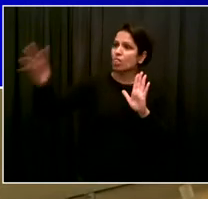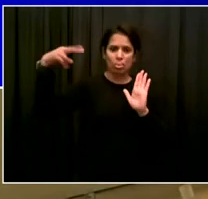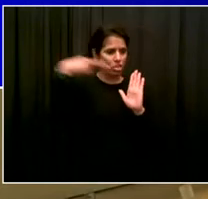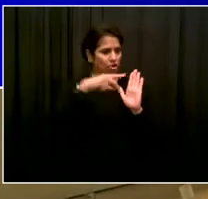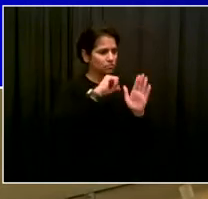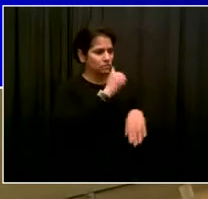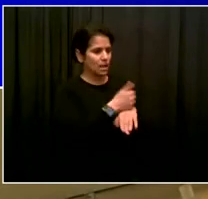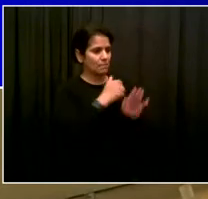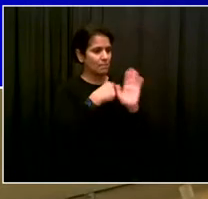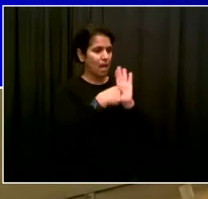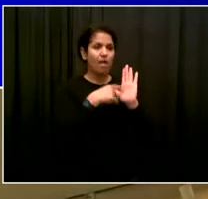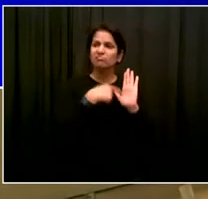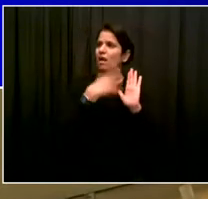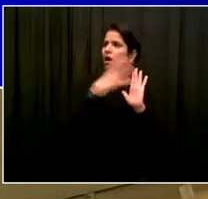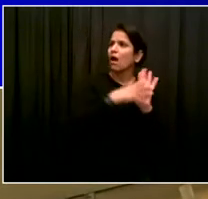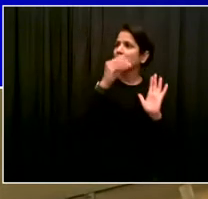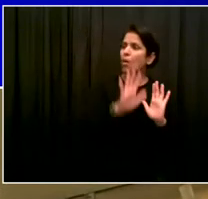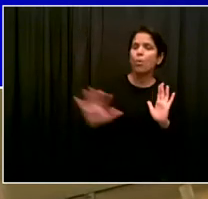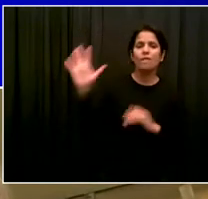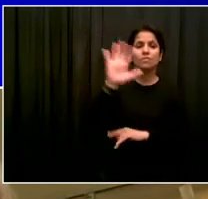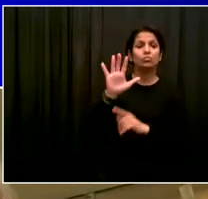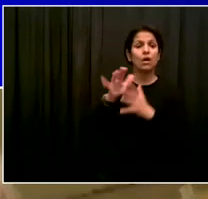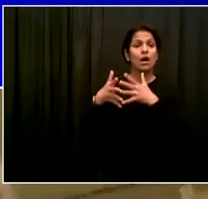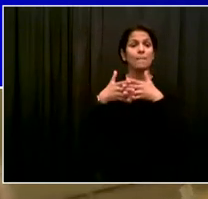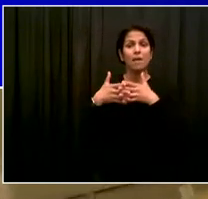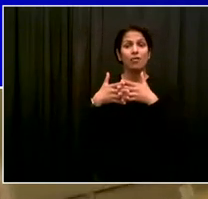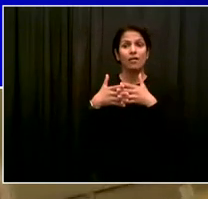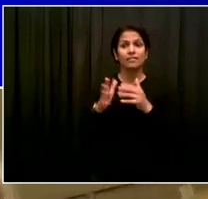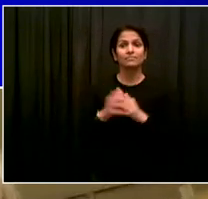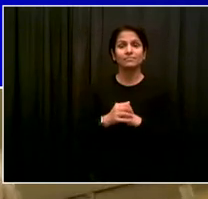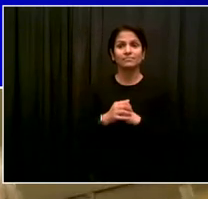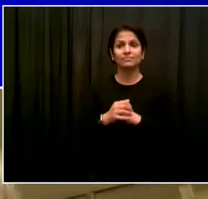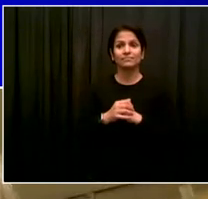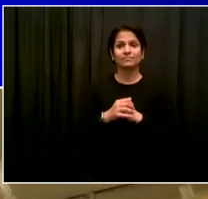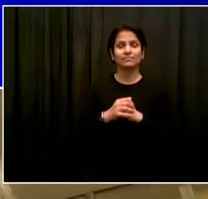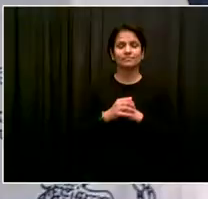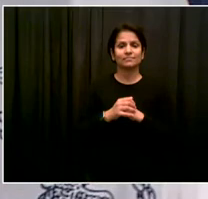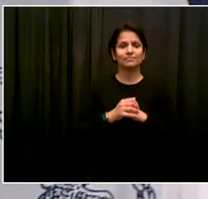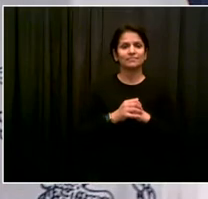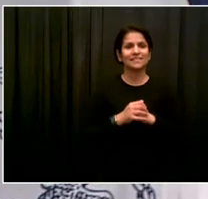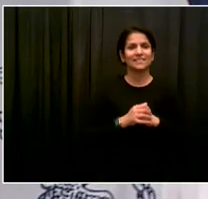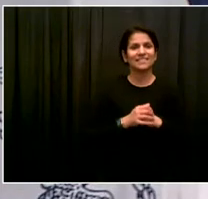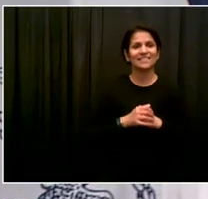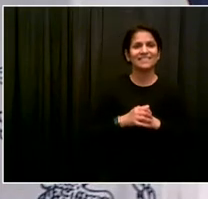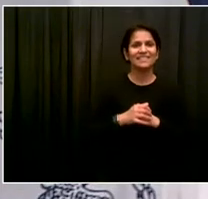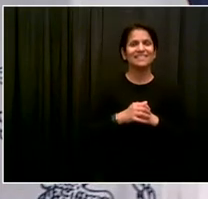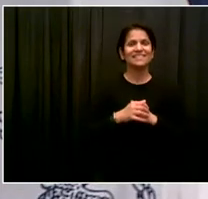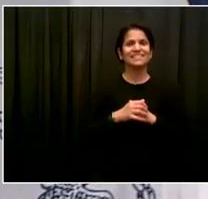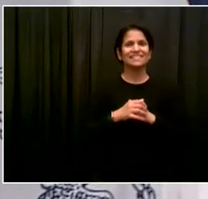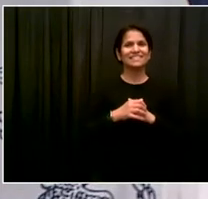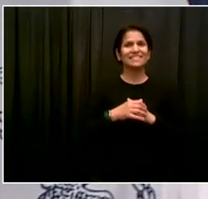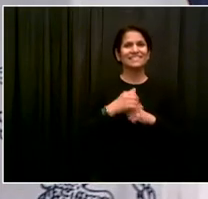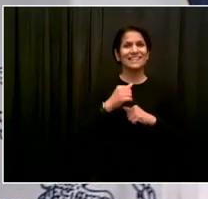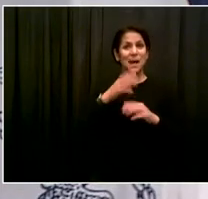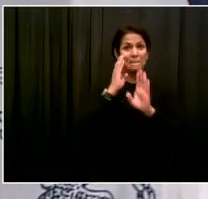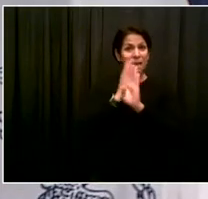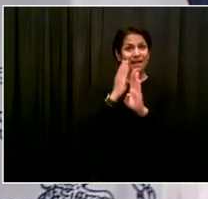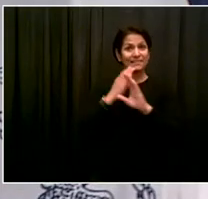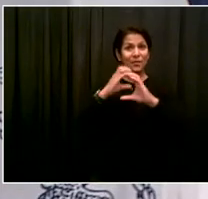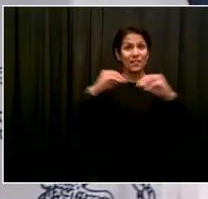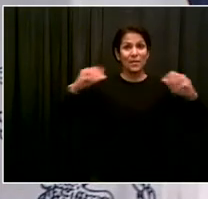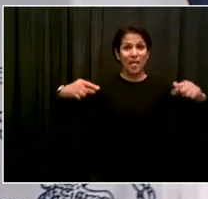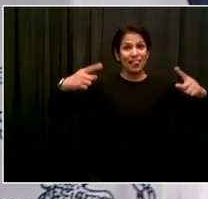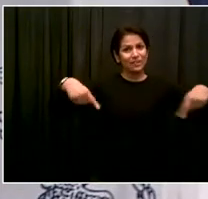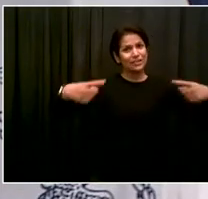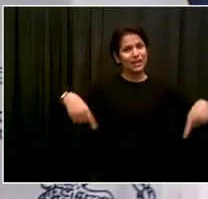Okay, I saw what you did there. Thank you, Danny. And thank you for your leadership. And you're right, it's about protecting us all